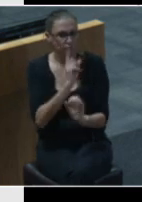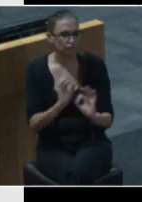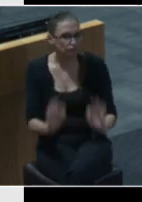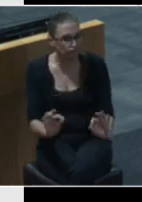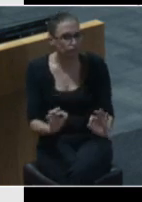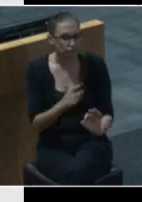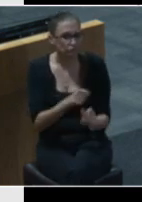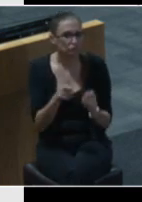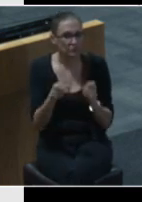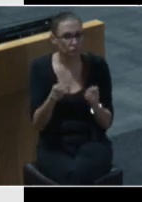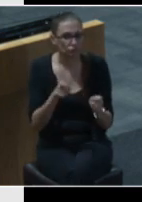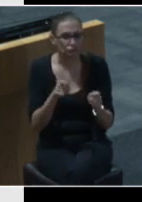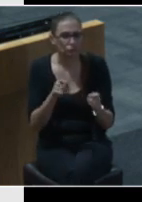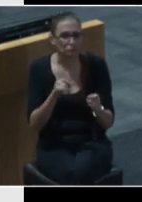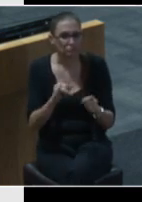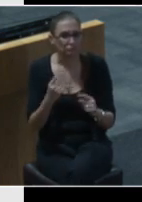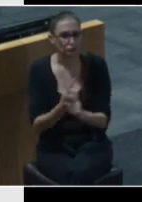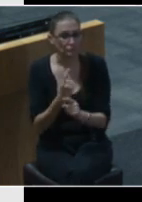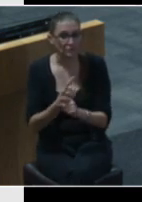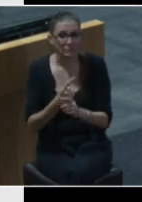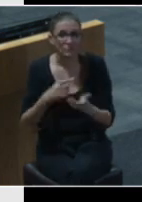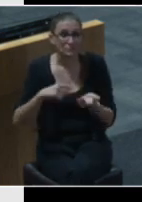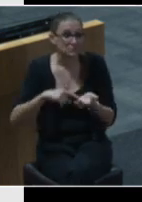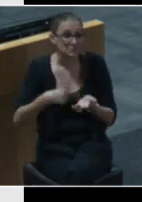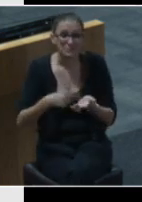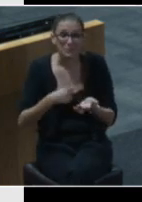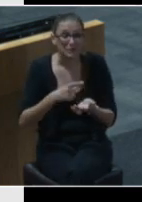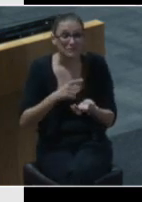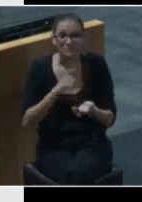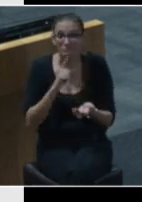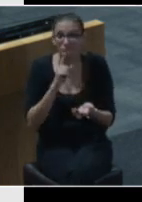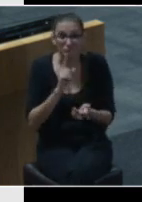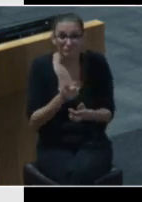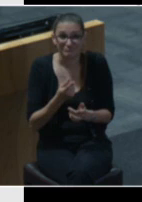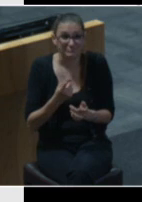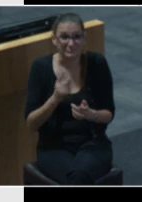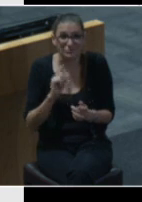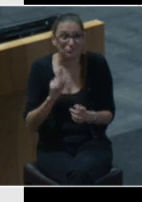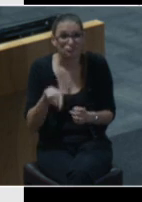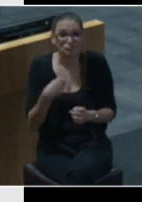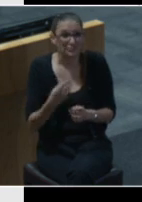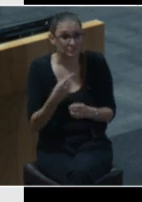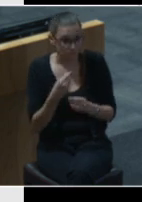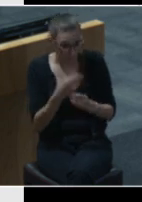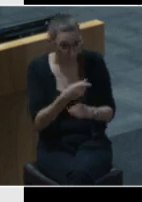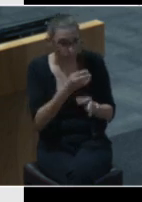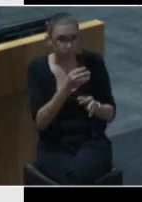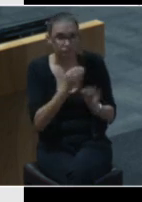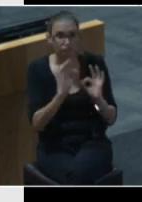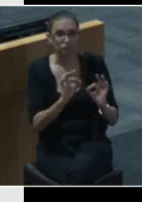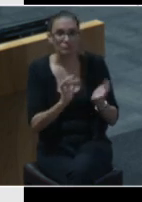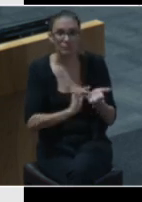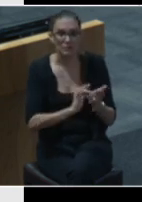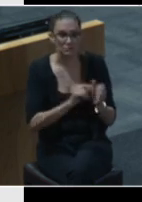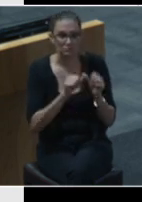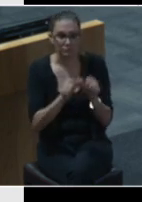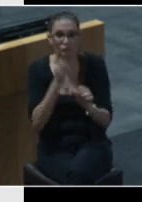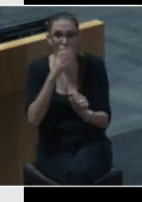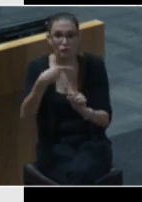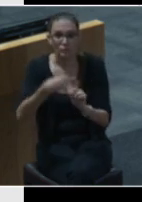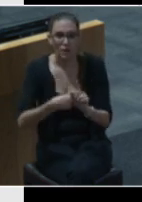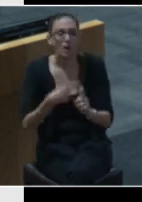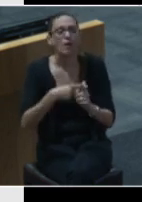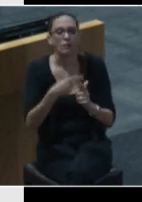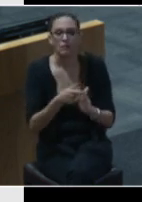they're managing appropriately sometimes it's just a matter of having somebody get back on their medication for a few months and then they're able to